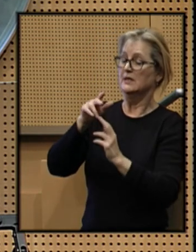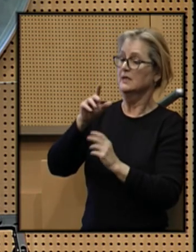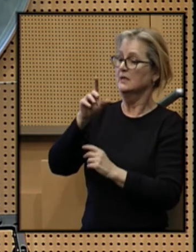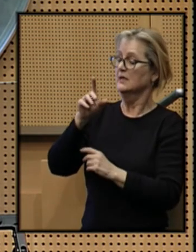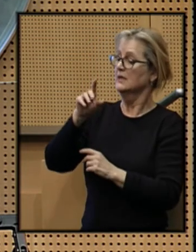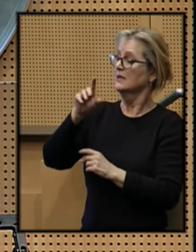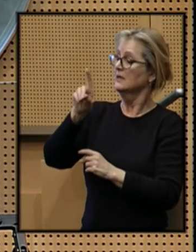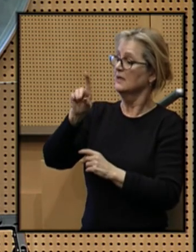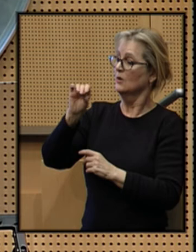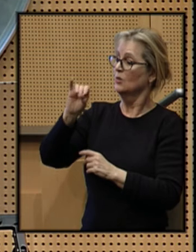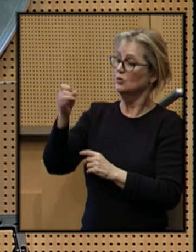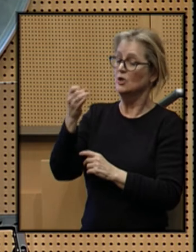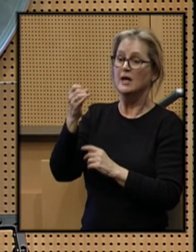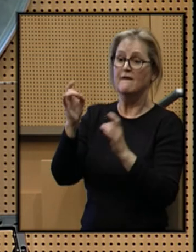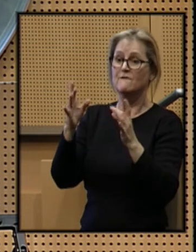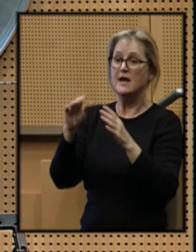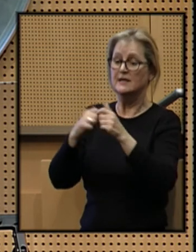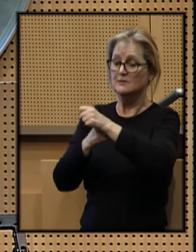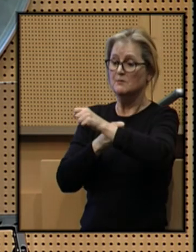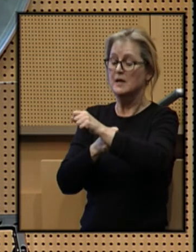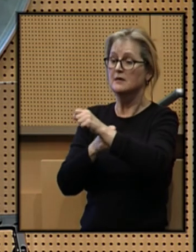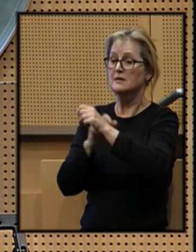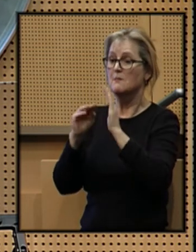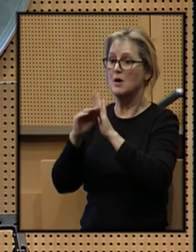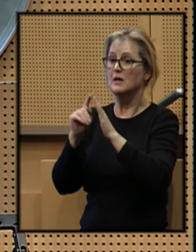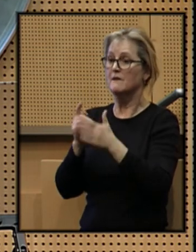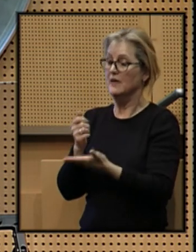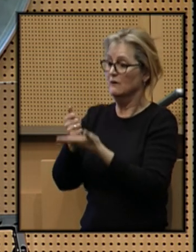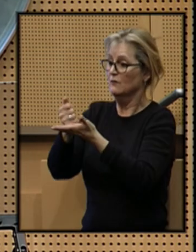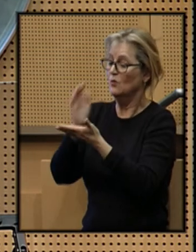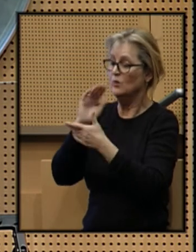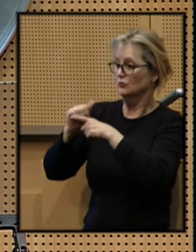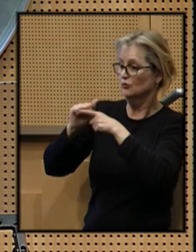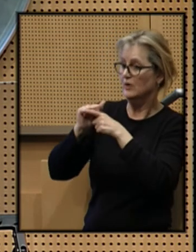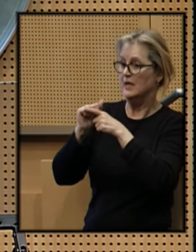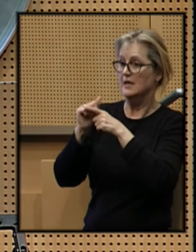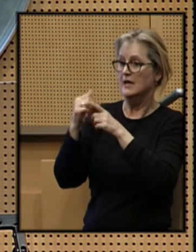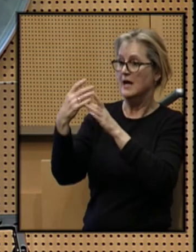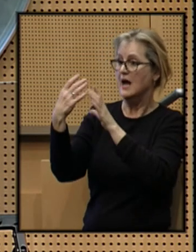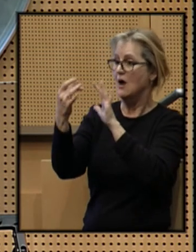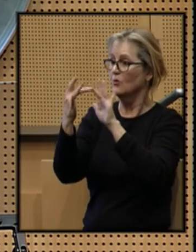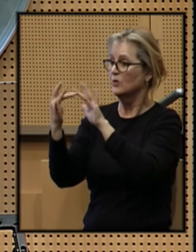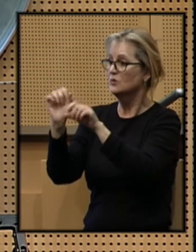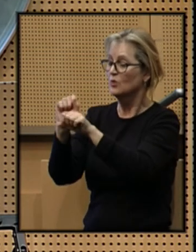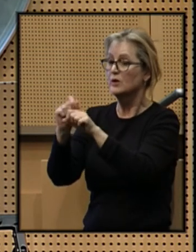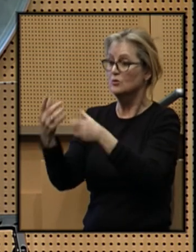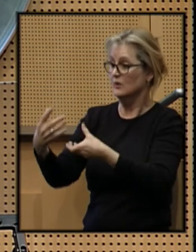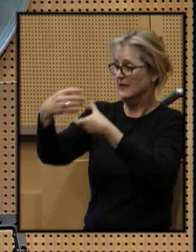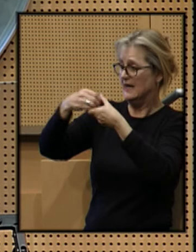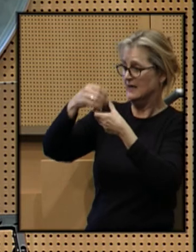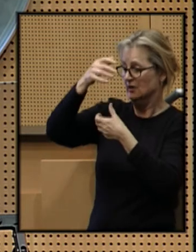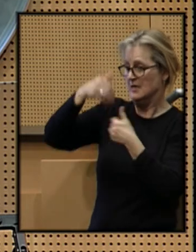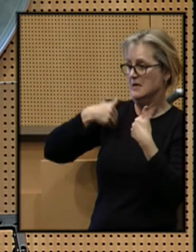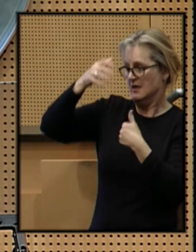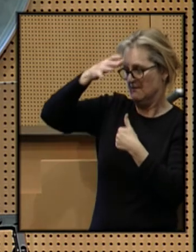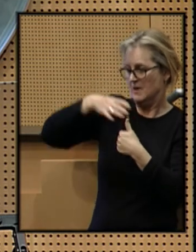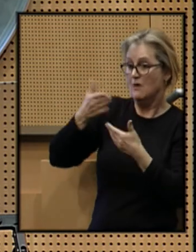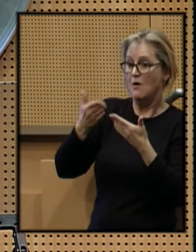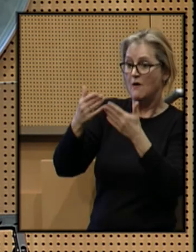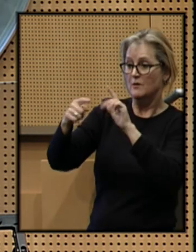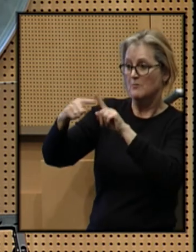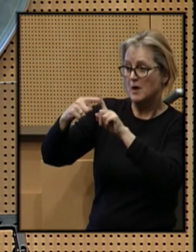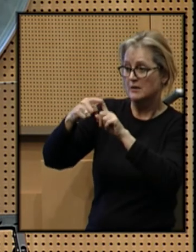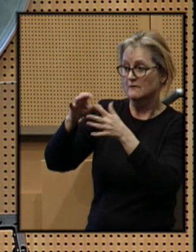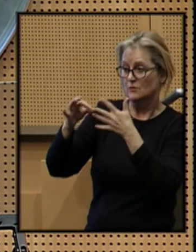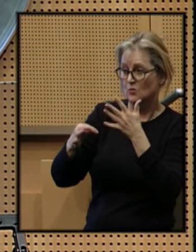violence-based model of intervention that will train outreach workers to engage these young men, and them a positive